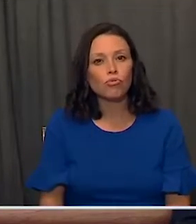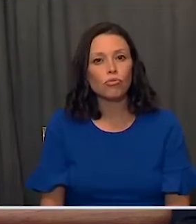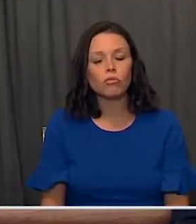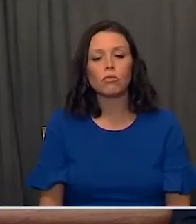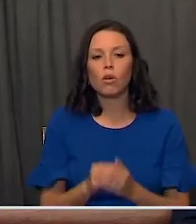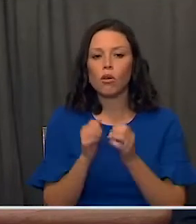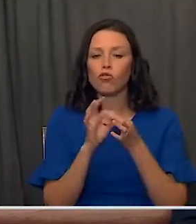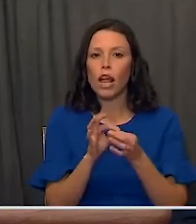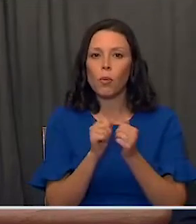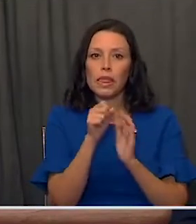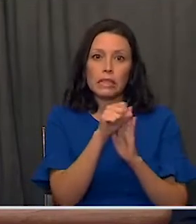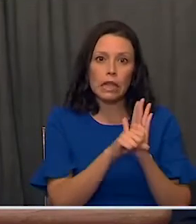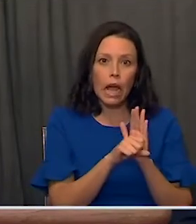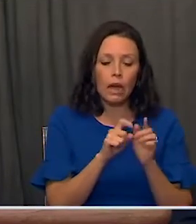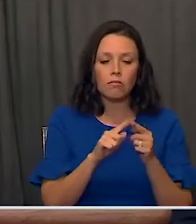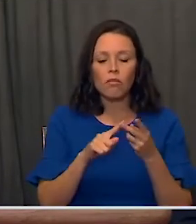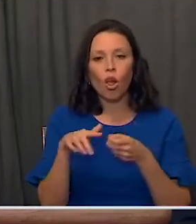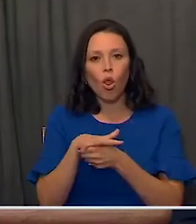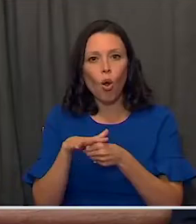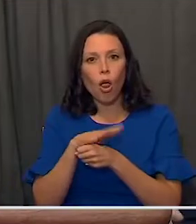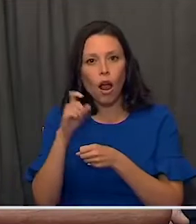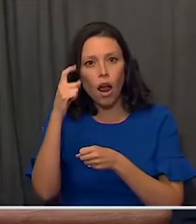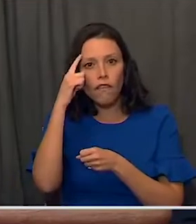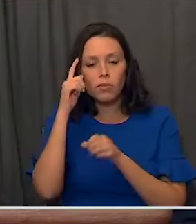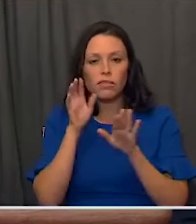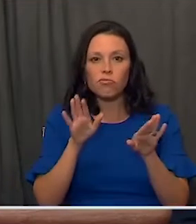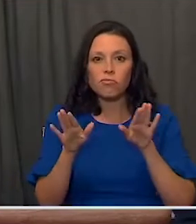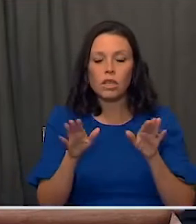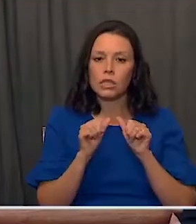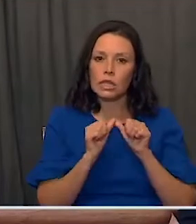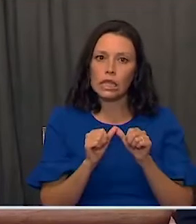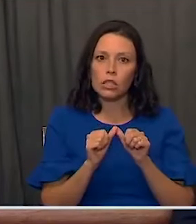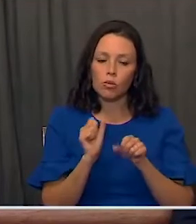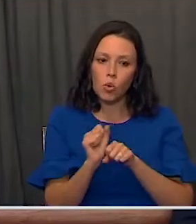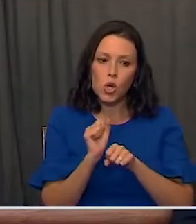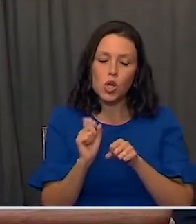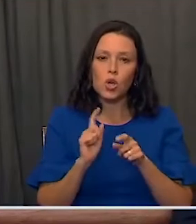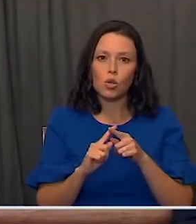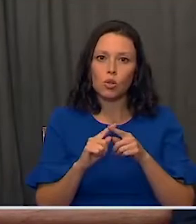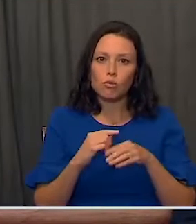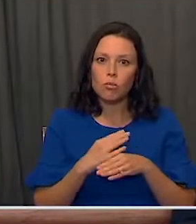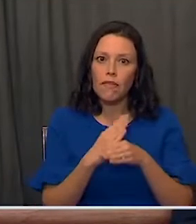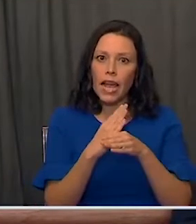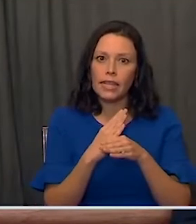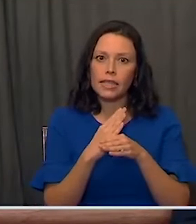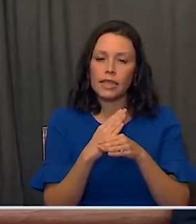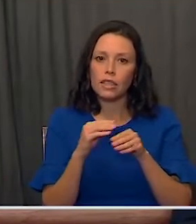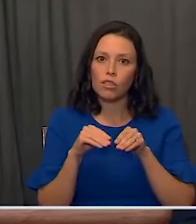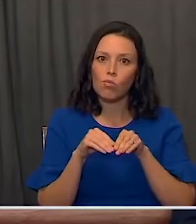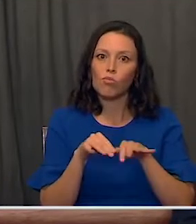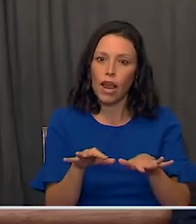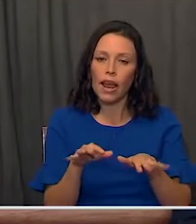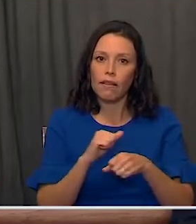state and local governments are continuing to act and take mitigation measures to slow the spread.